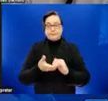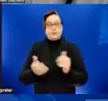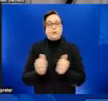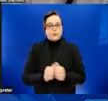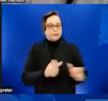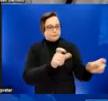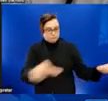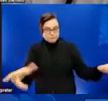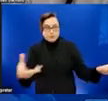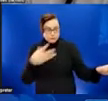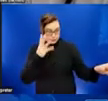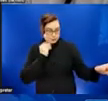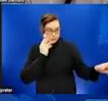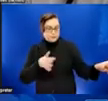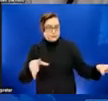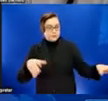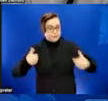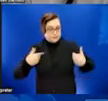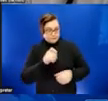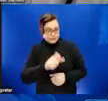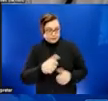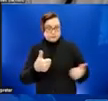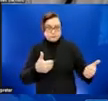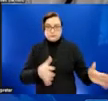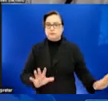slide. Sorry. Next, please.